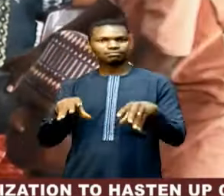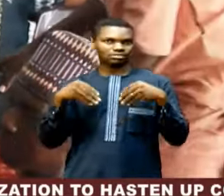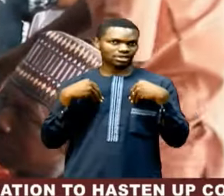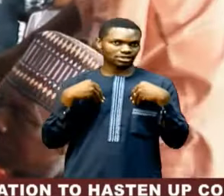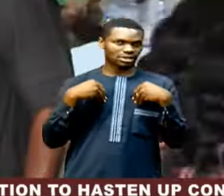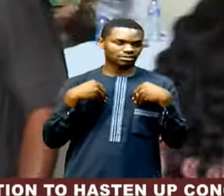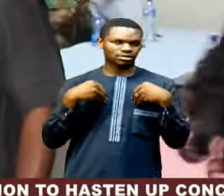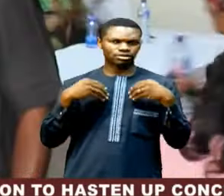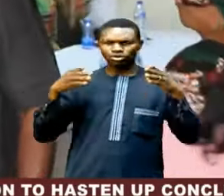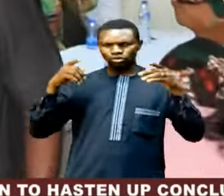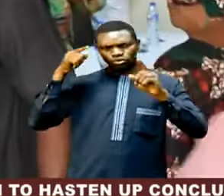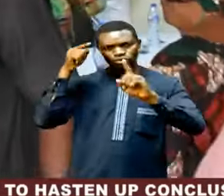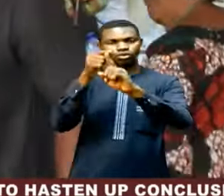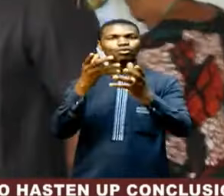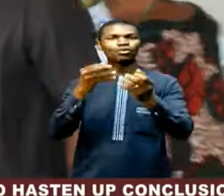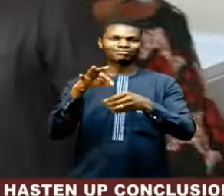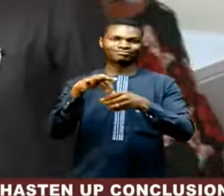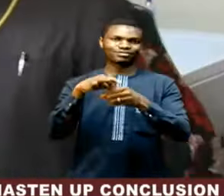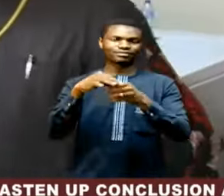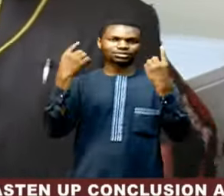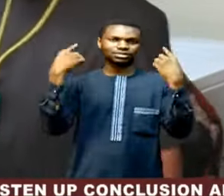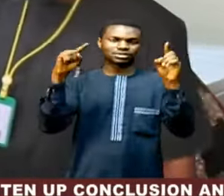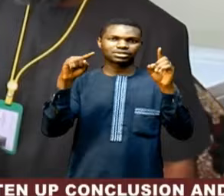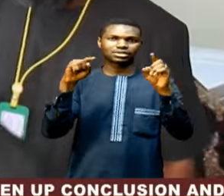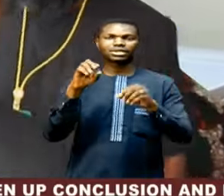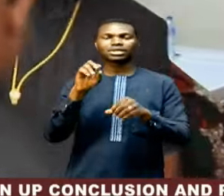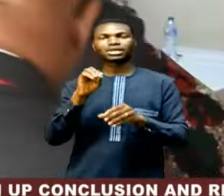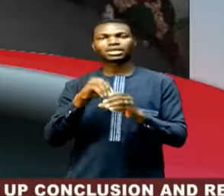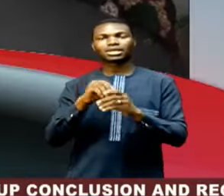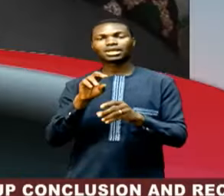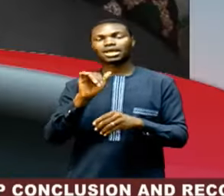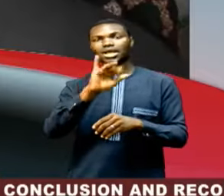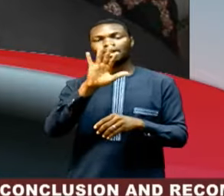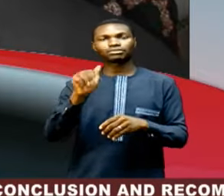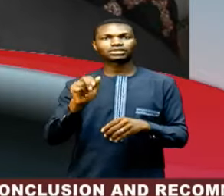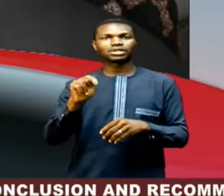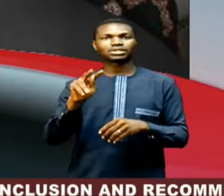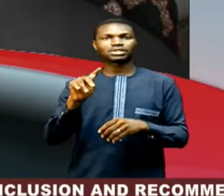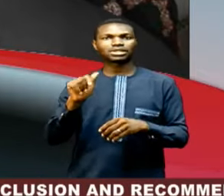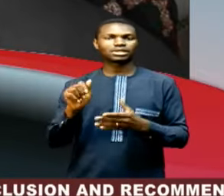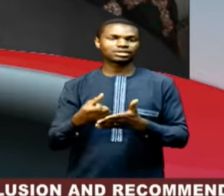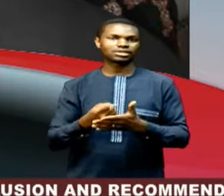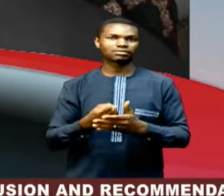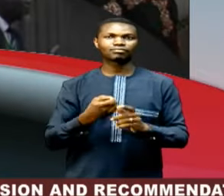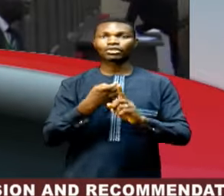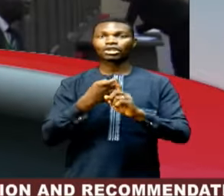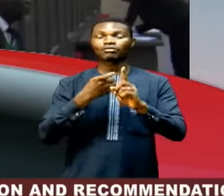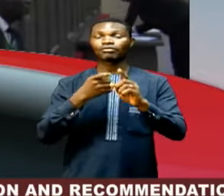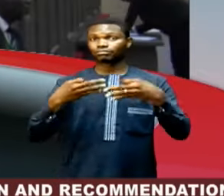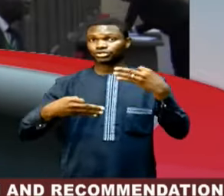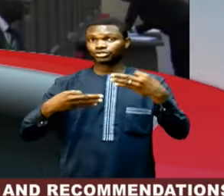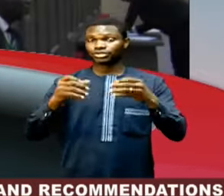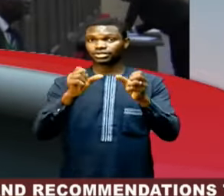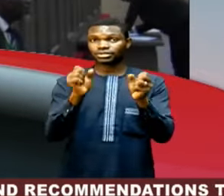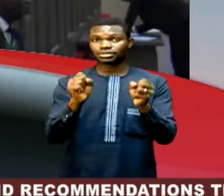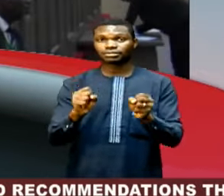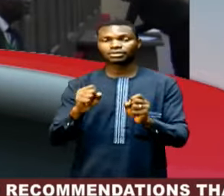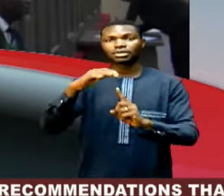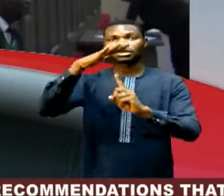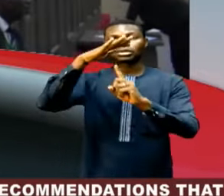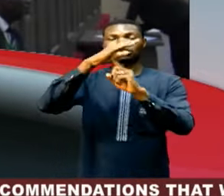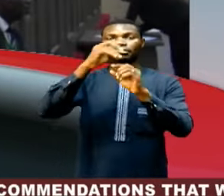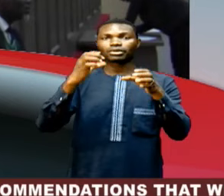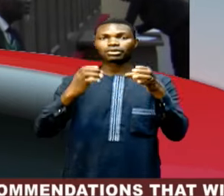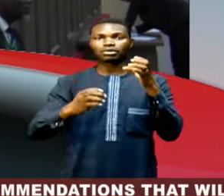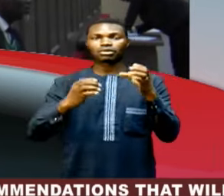In Abuja, David Aire, NTA News. From the judiciary, the Supreme Court has reserved